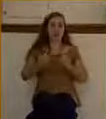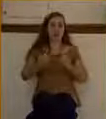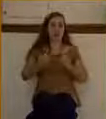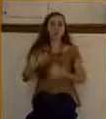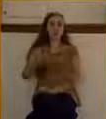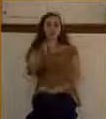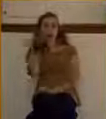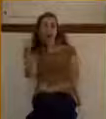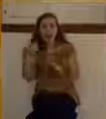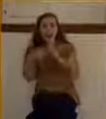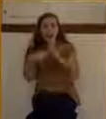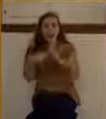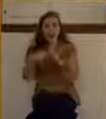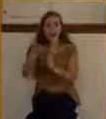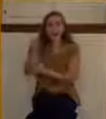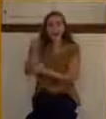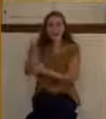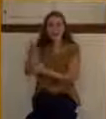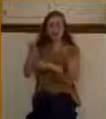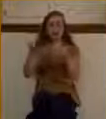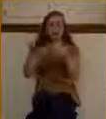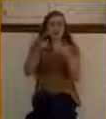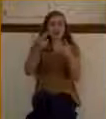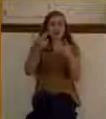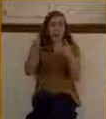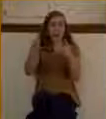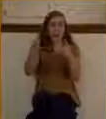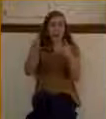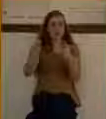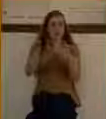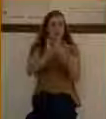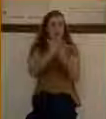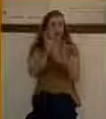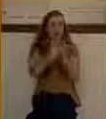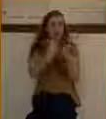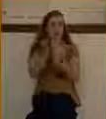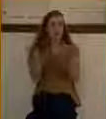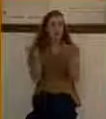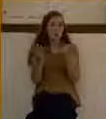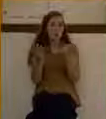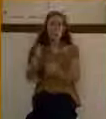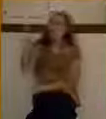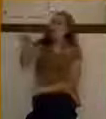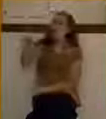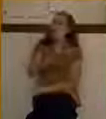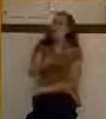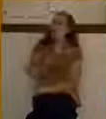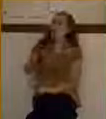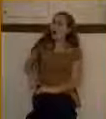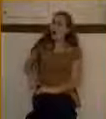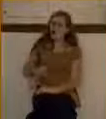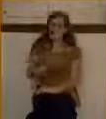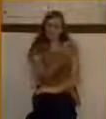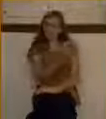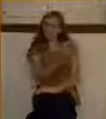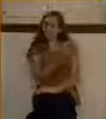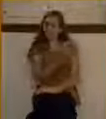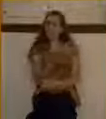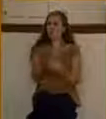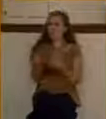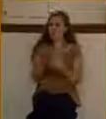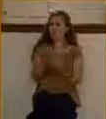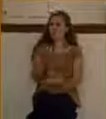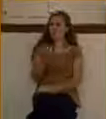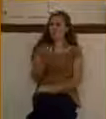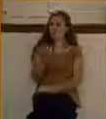and they asked Jesus for something. What did they ask Jesus for? Lord, that we might be one on the right hand and one on the left